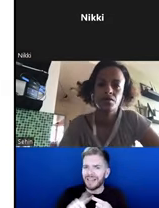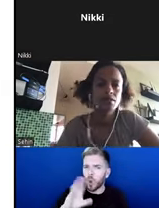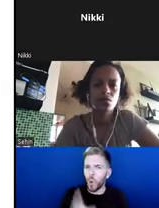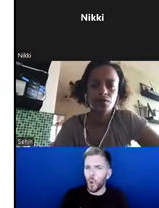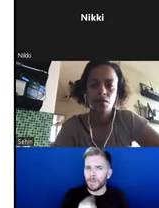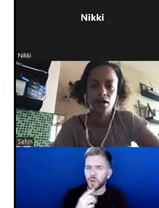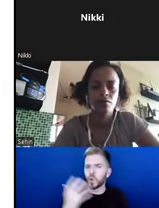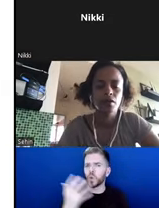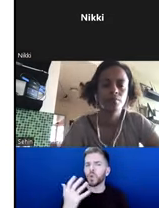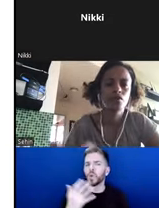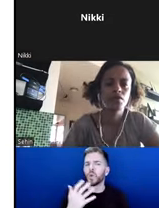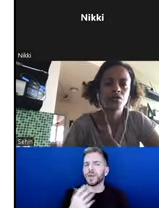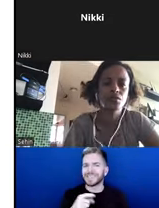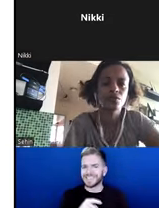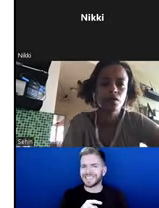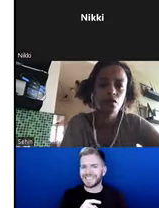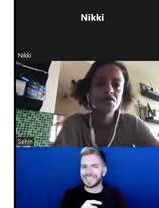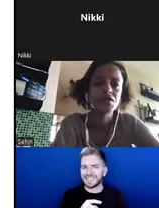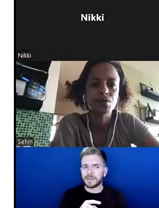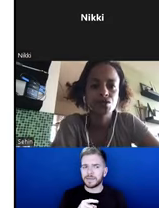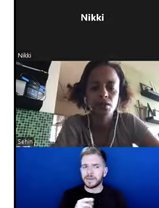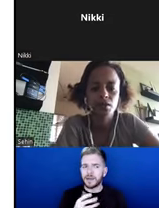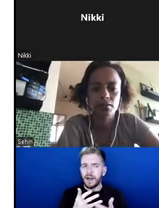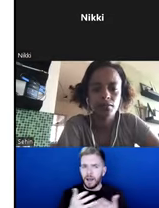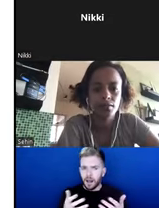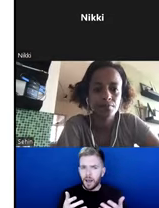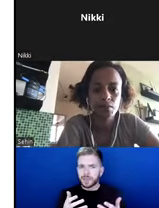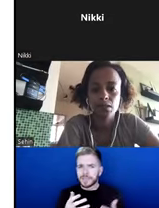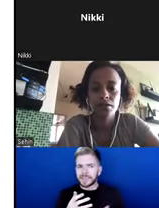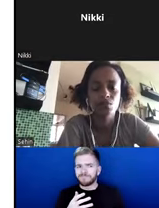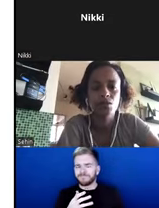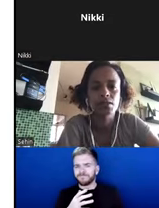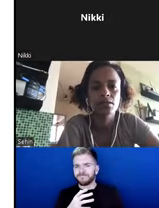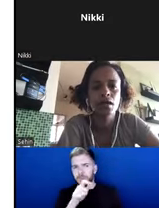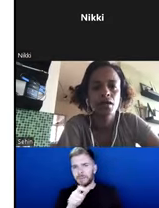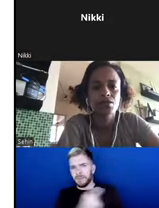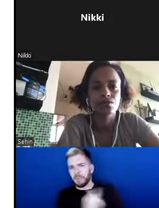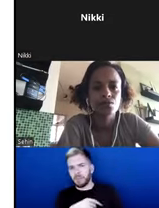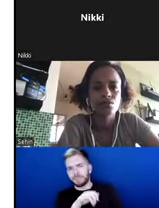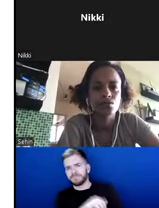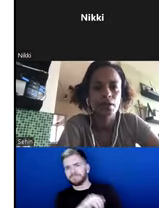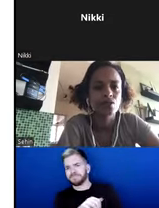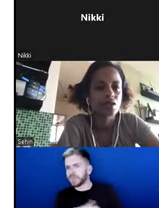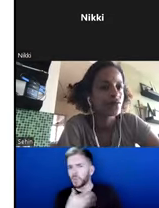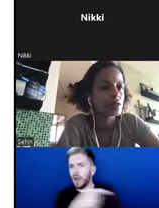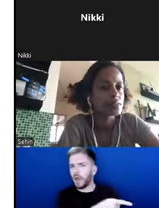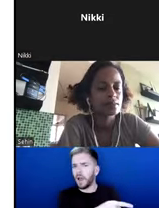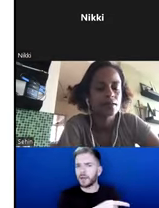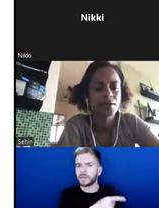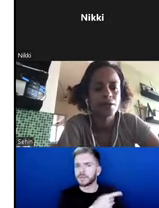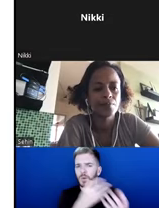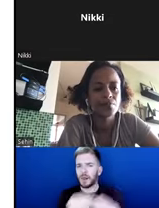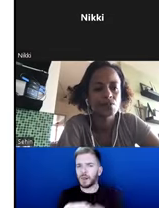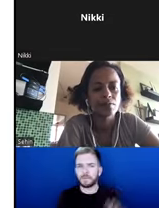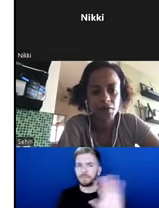are seen with, are looked at with a lot of suspicion and dislike, to be honest. So it's quite tricky for us.